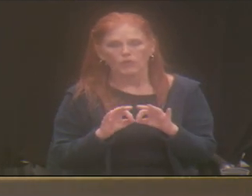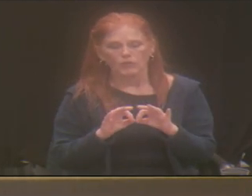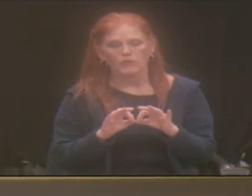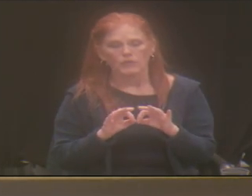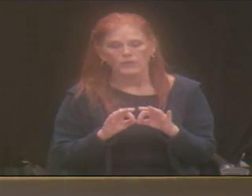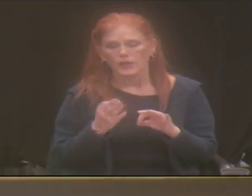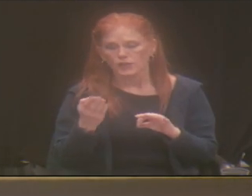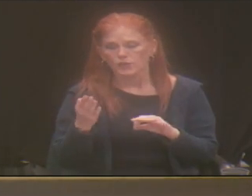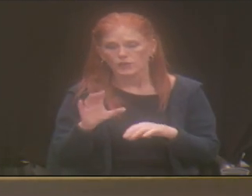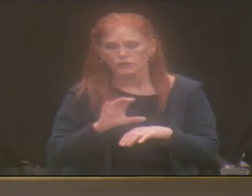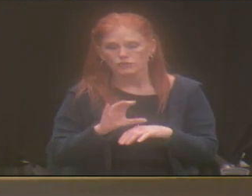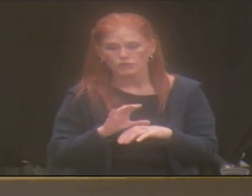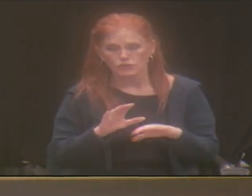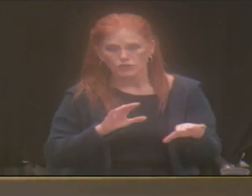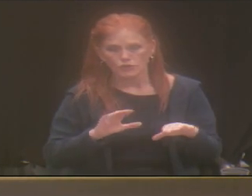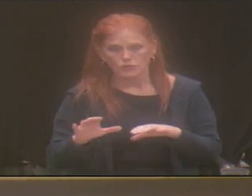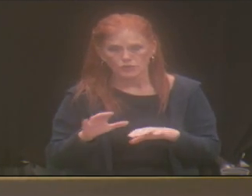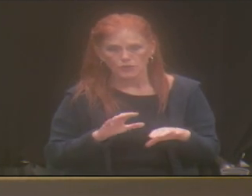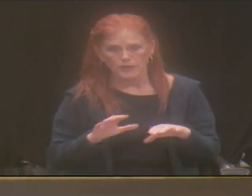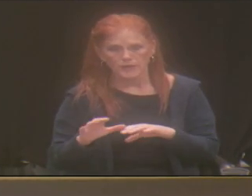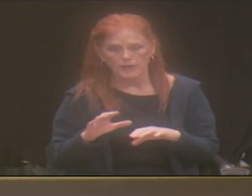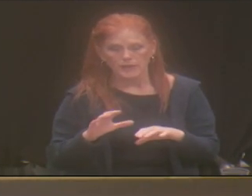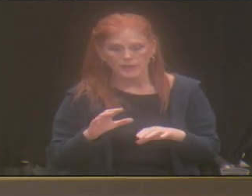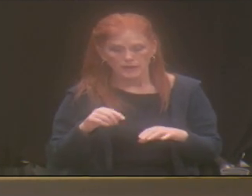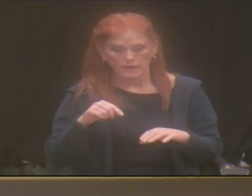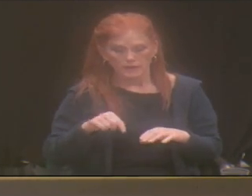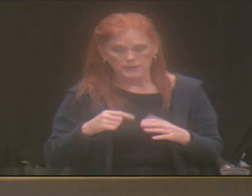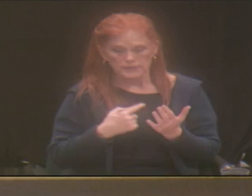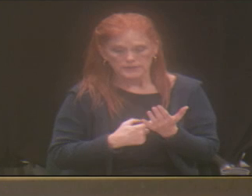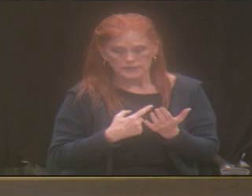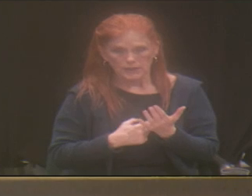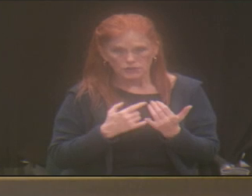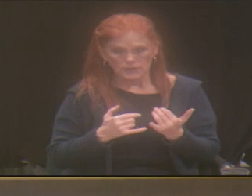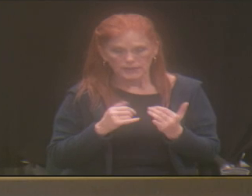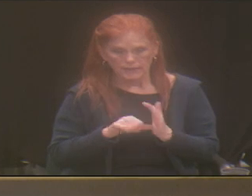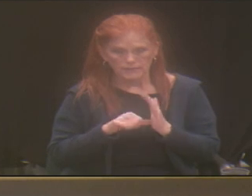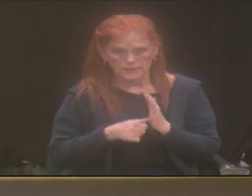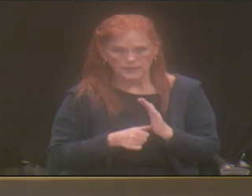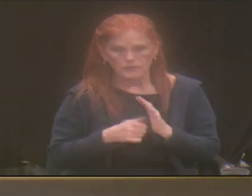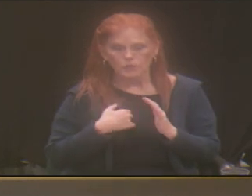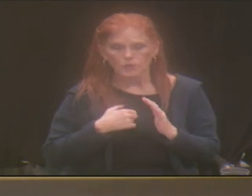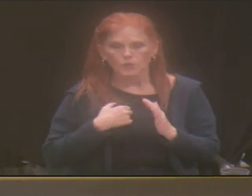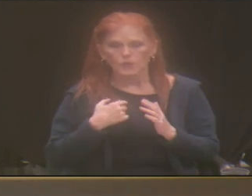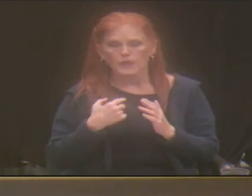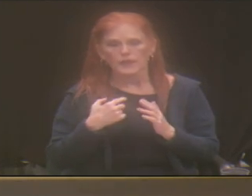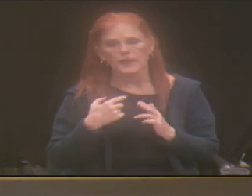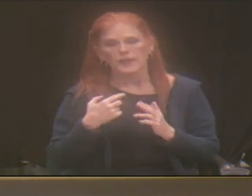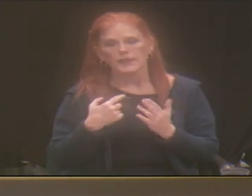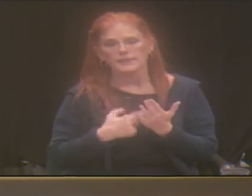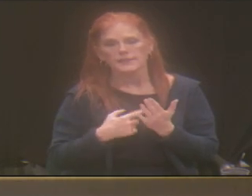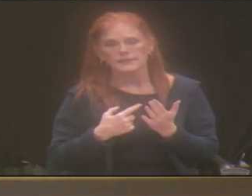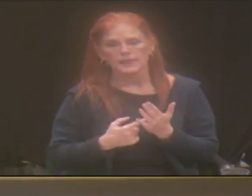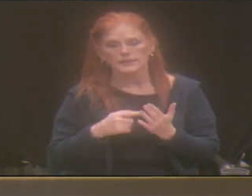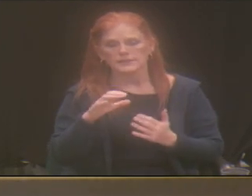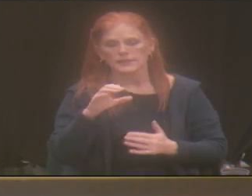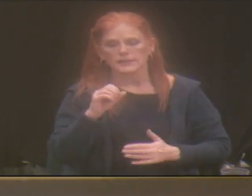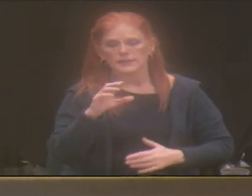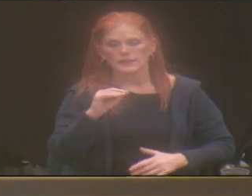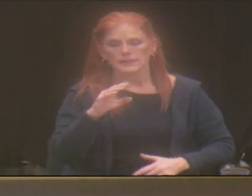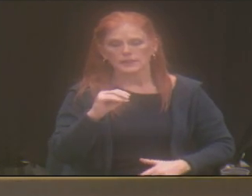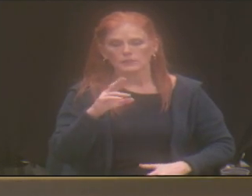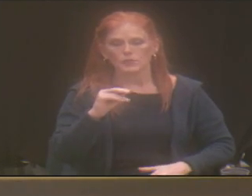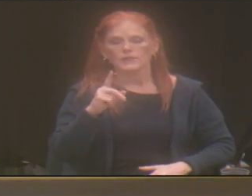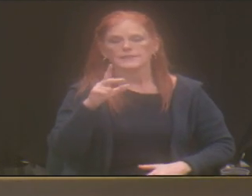in your church and this discussion today is that when we talk about community, community means community. It's